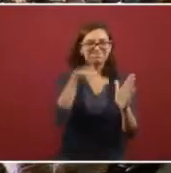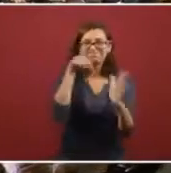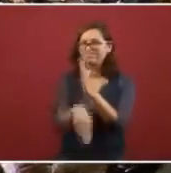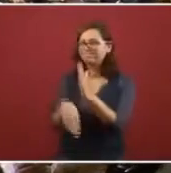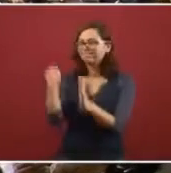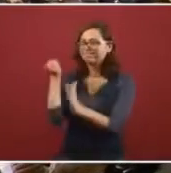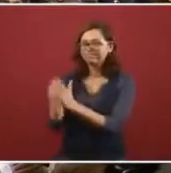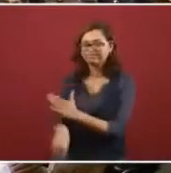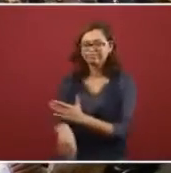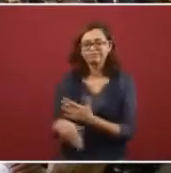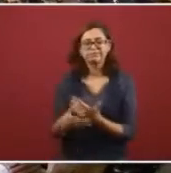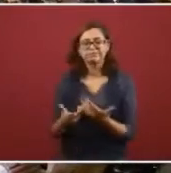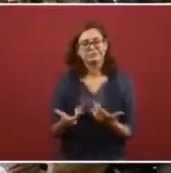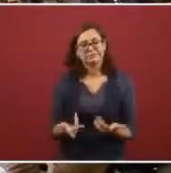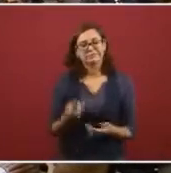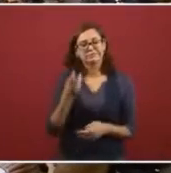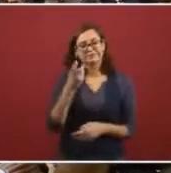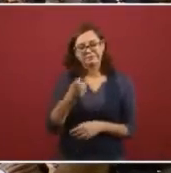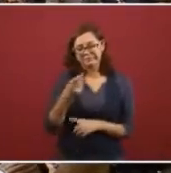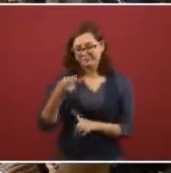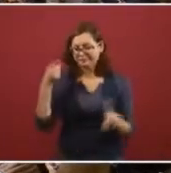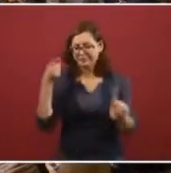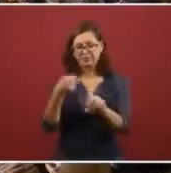And we are attending to four